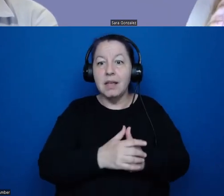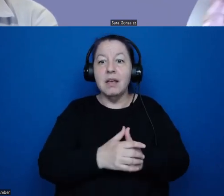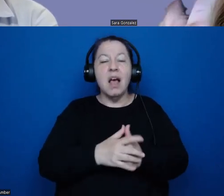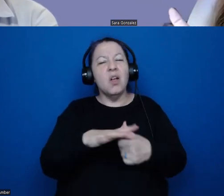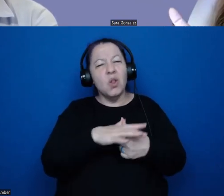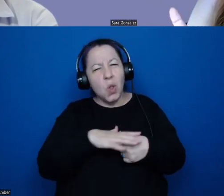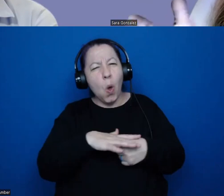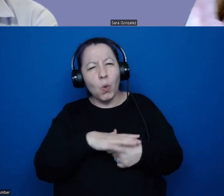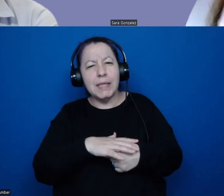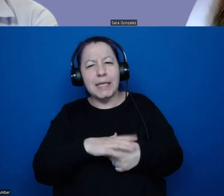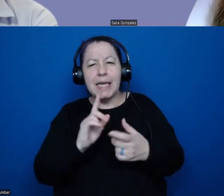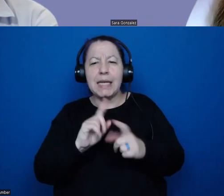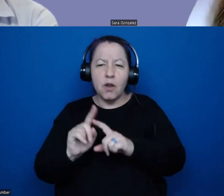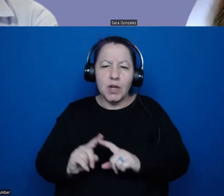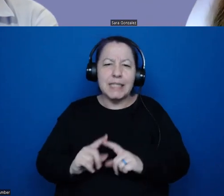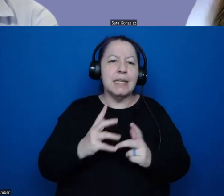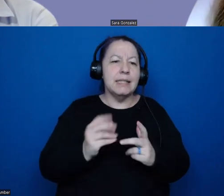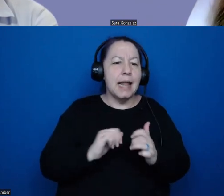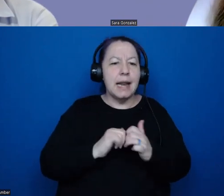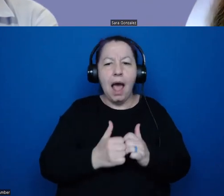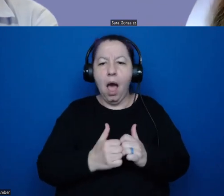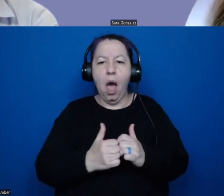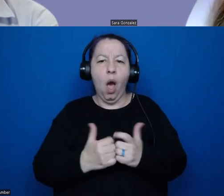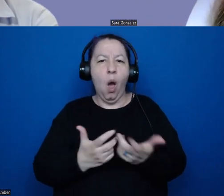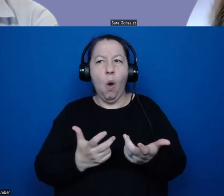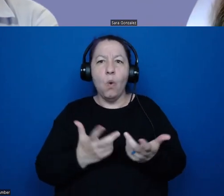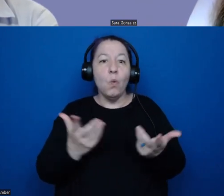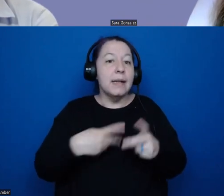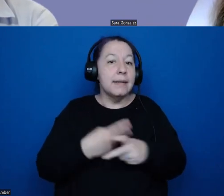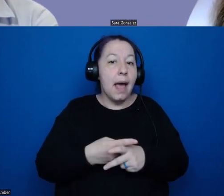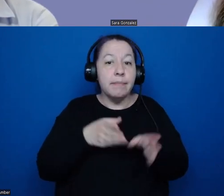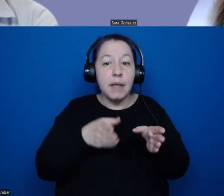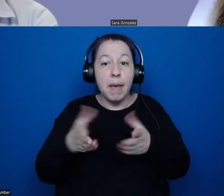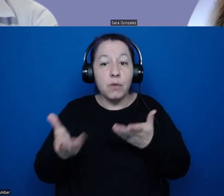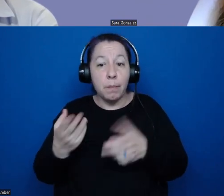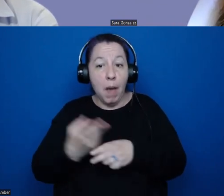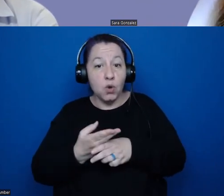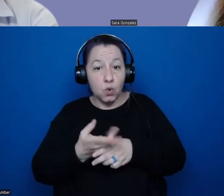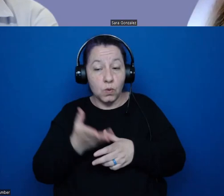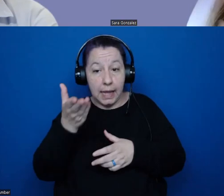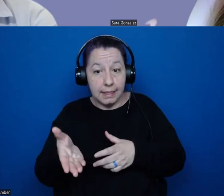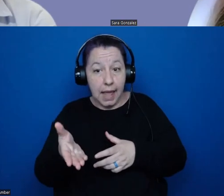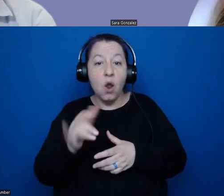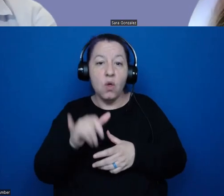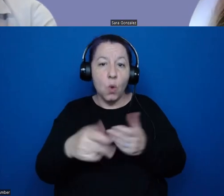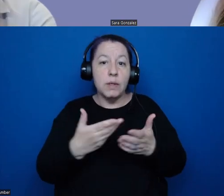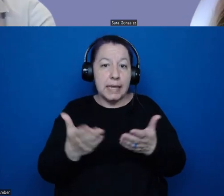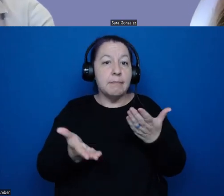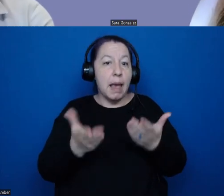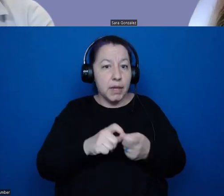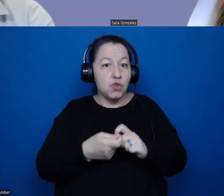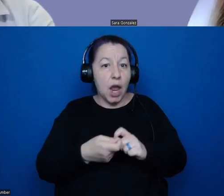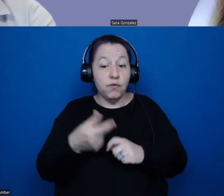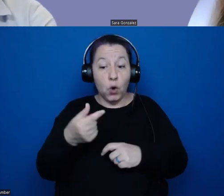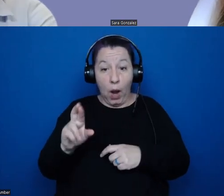differences and like how, what kinds of methods we might use on the ground, those things might change. So, you know, for Grand